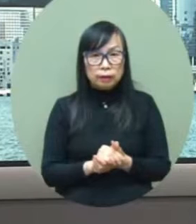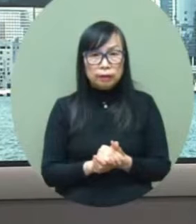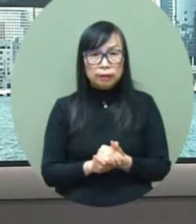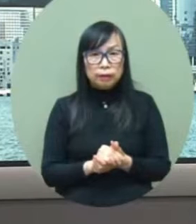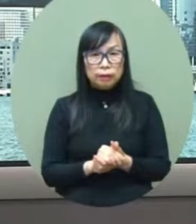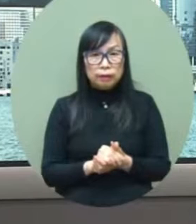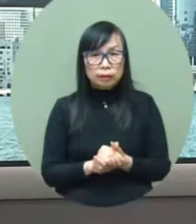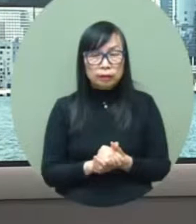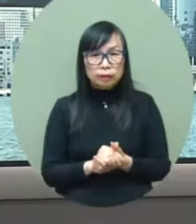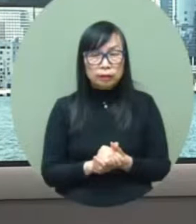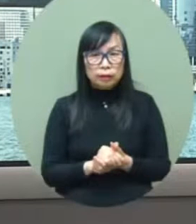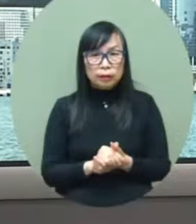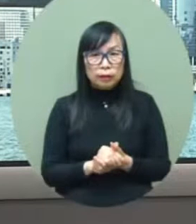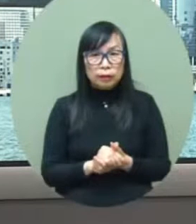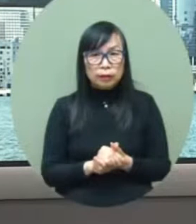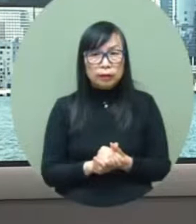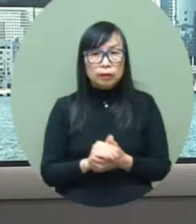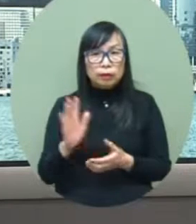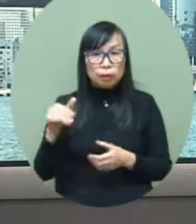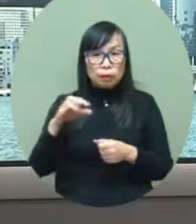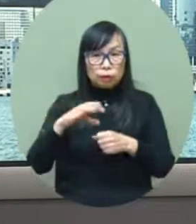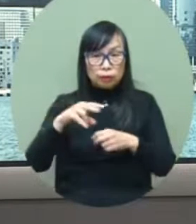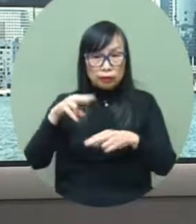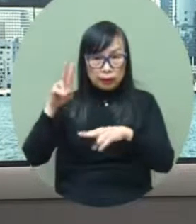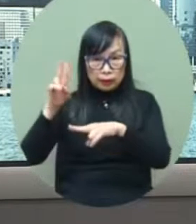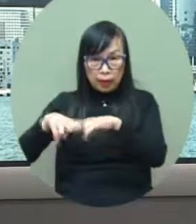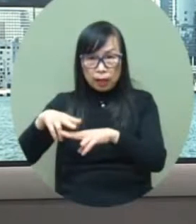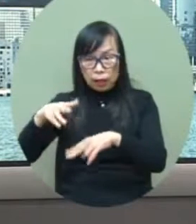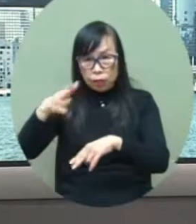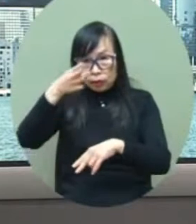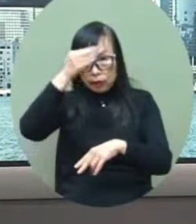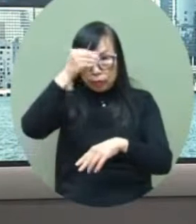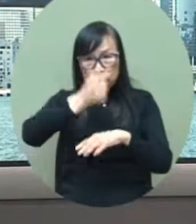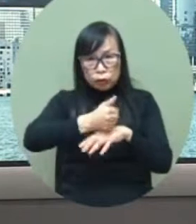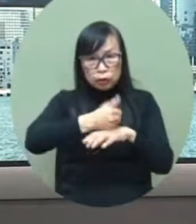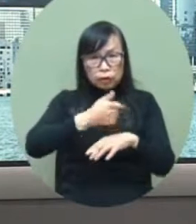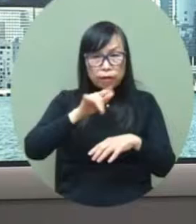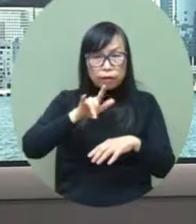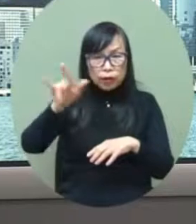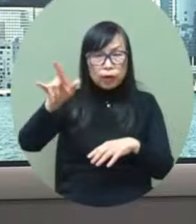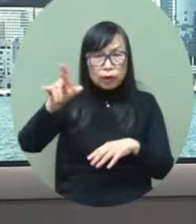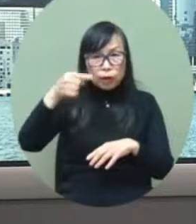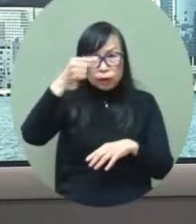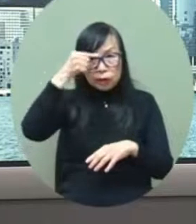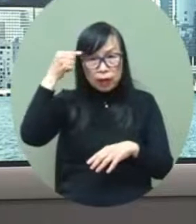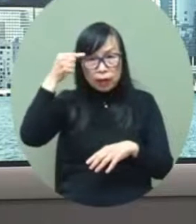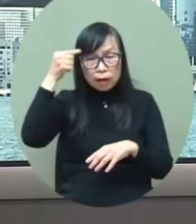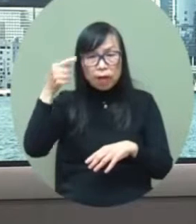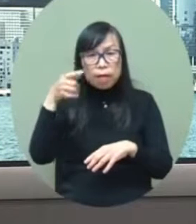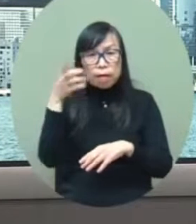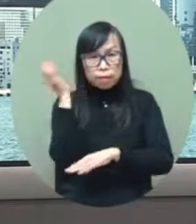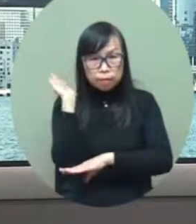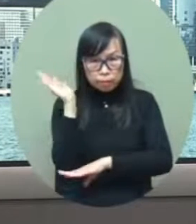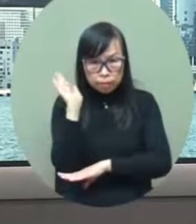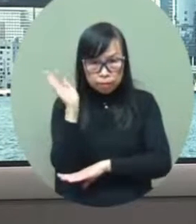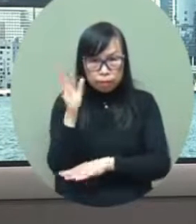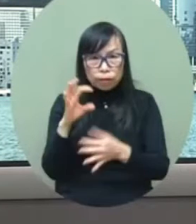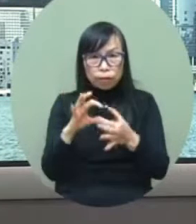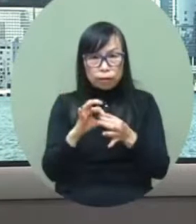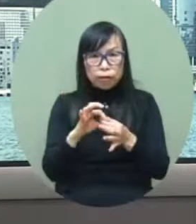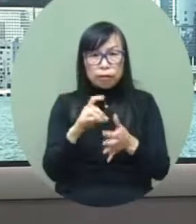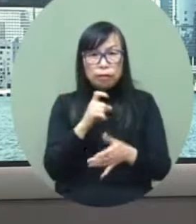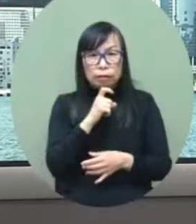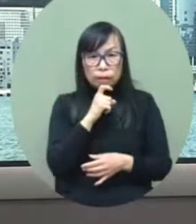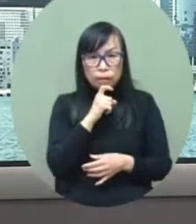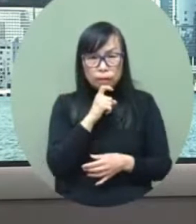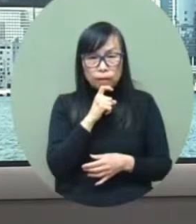policy speech about how to capitalize on the initiative of one belt one road so that